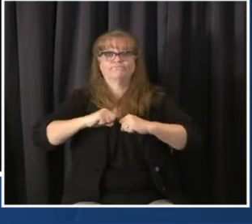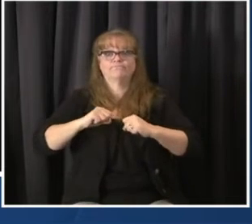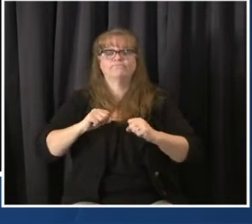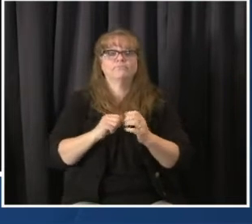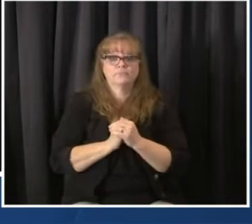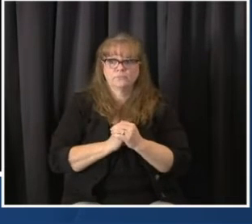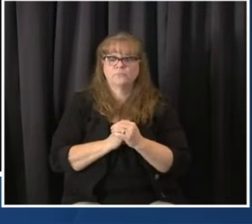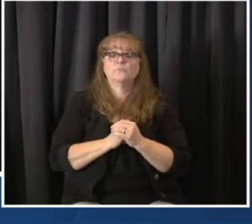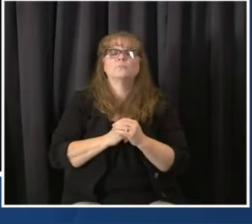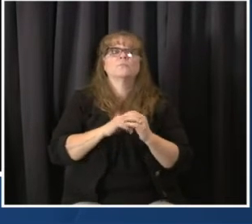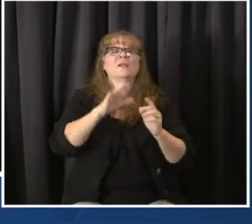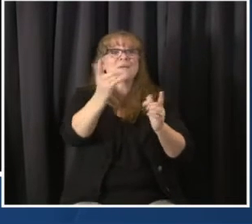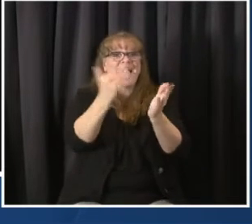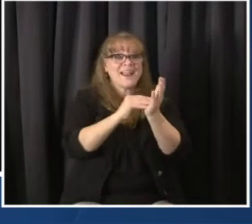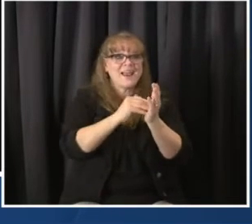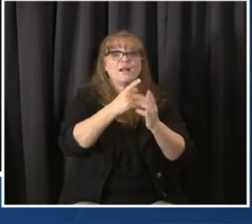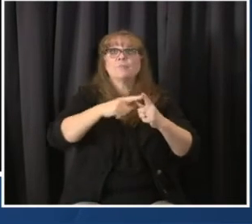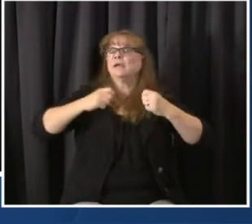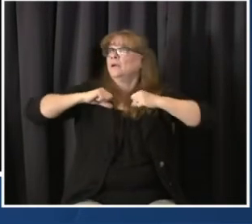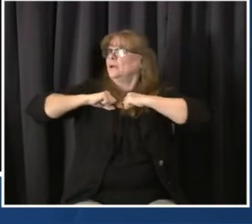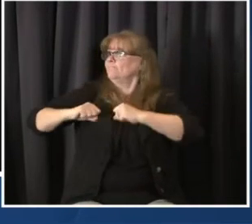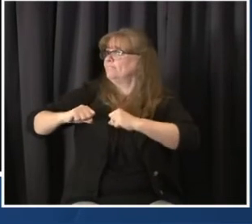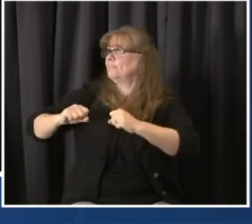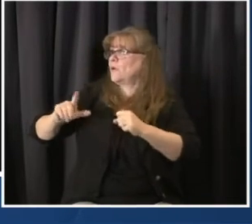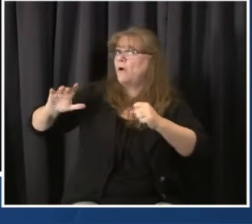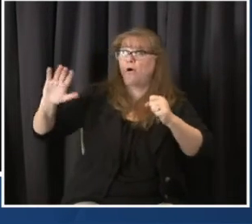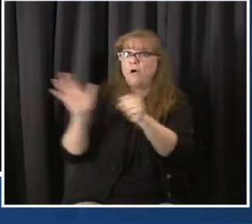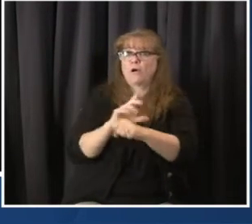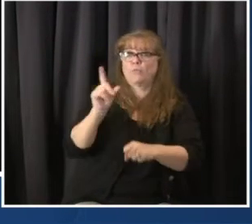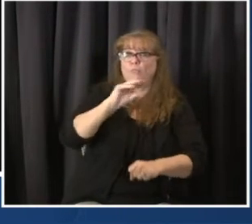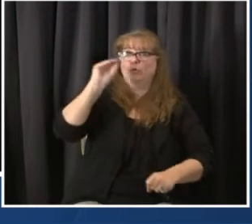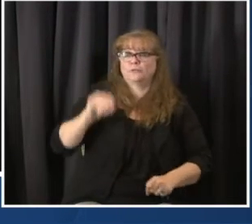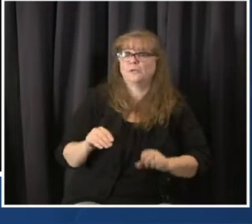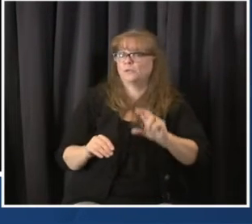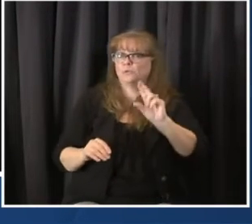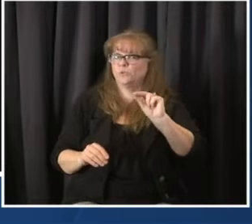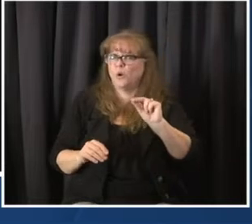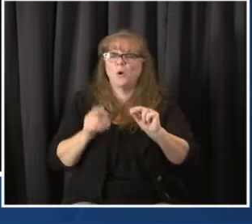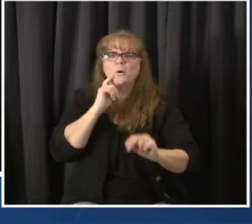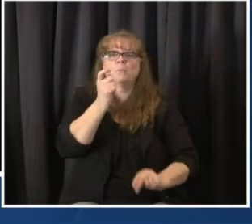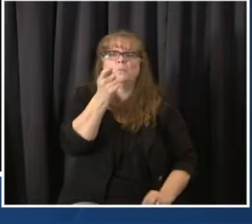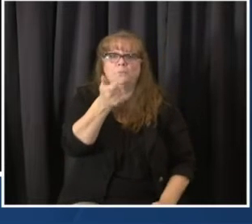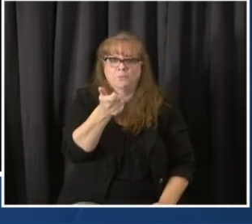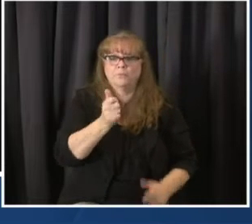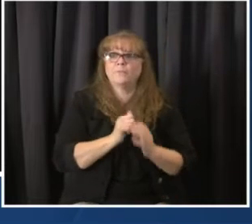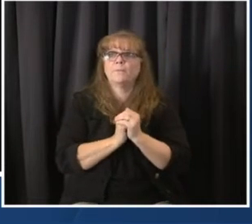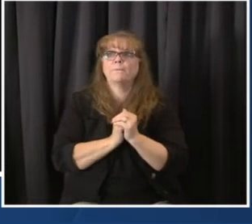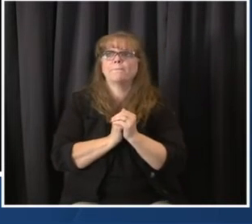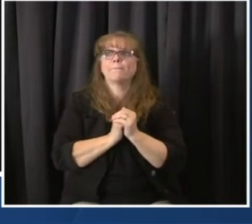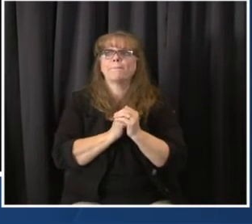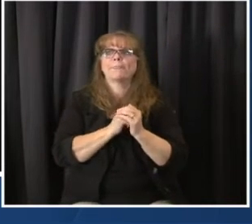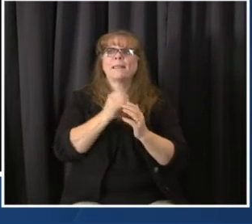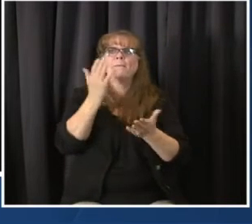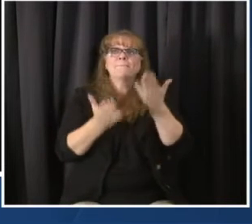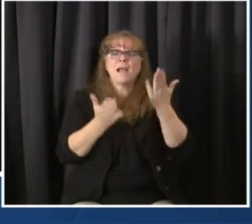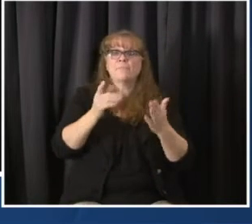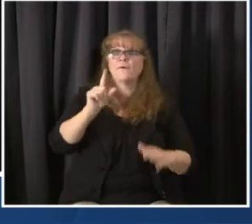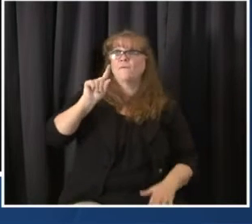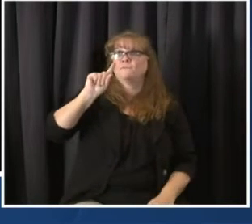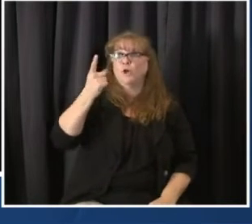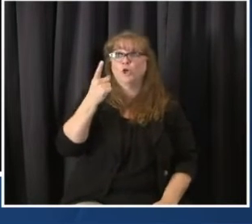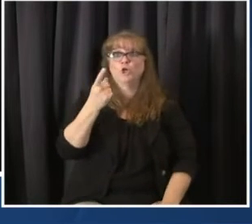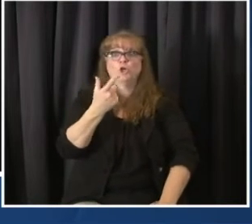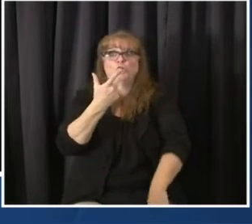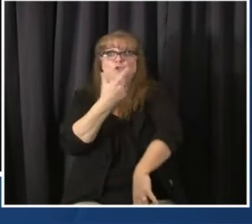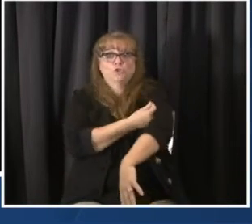There's been some limited data that shows it might be in the 60% range, but it's not the 95% solid protection after the booster shot.